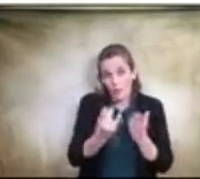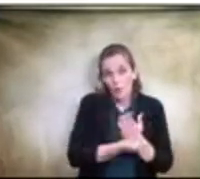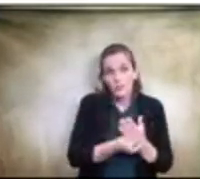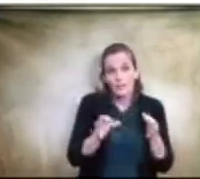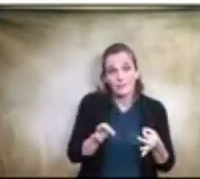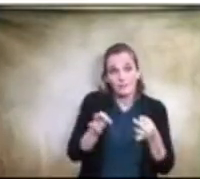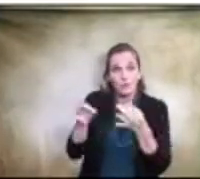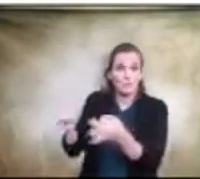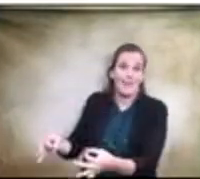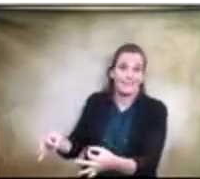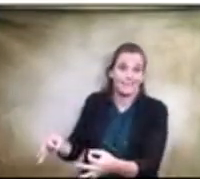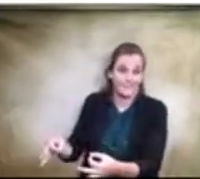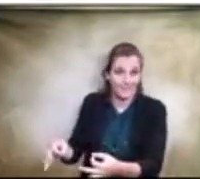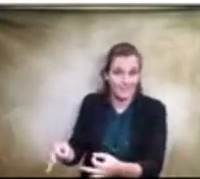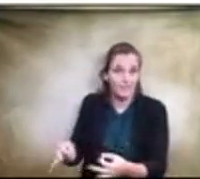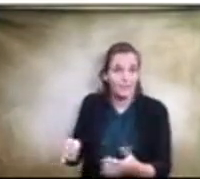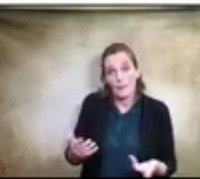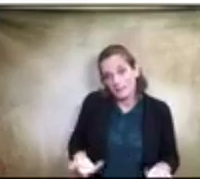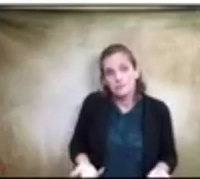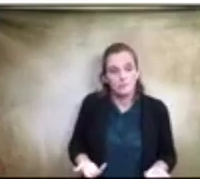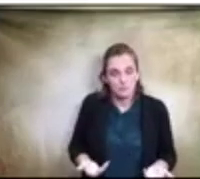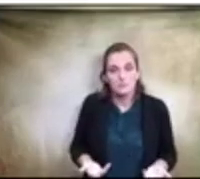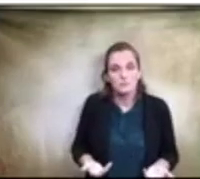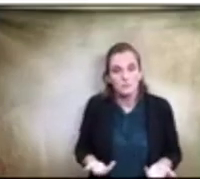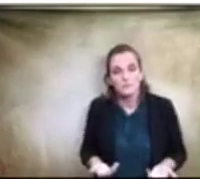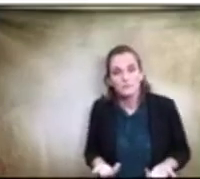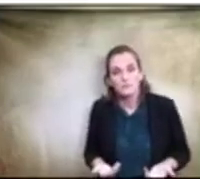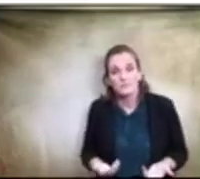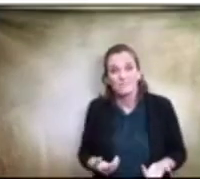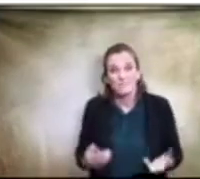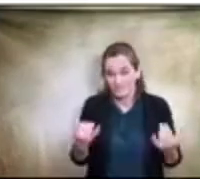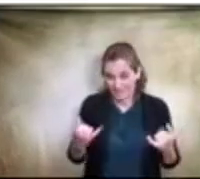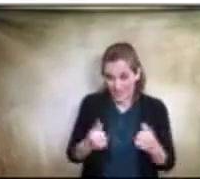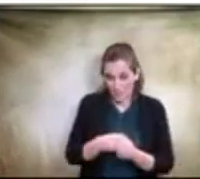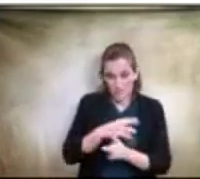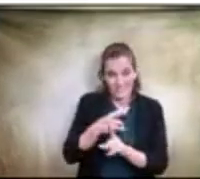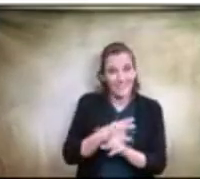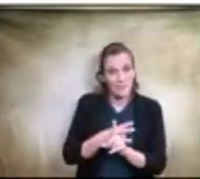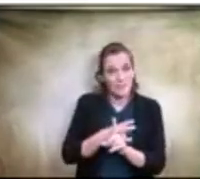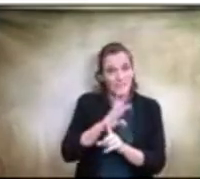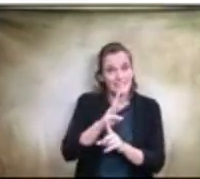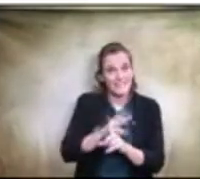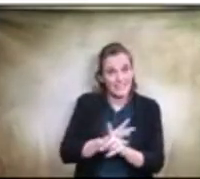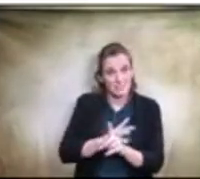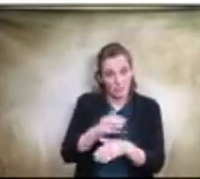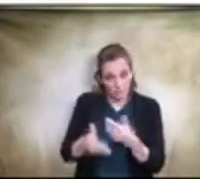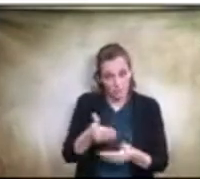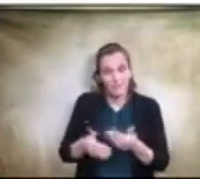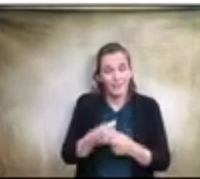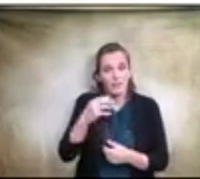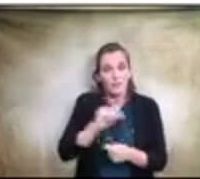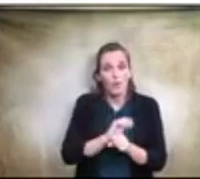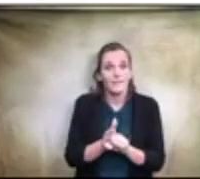aware of people were not meeting, uh, we're now what seven months in six, seven months into, you know, COVID. So from that standpoint,